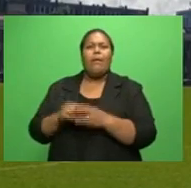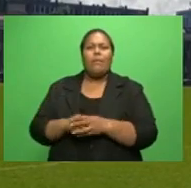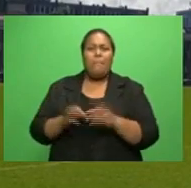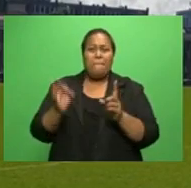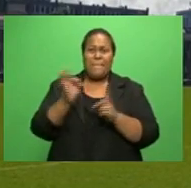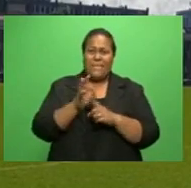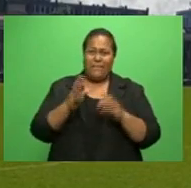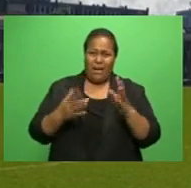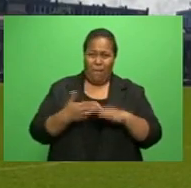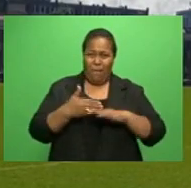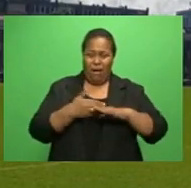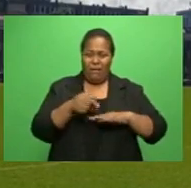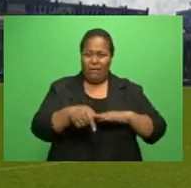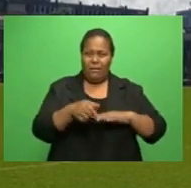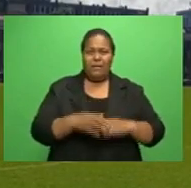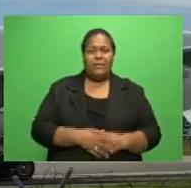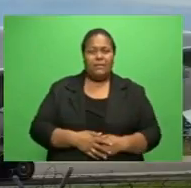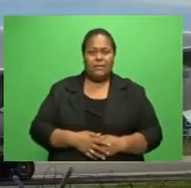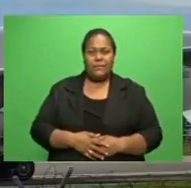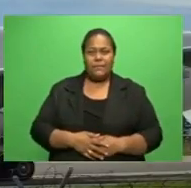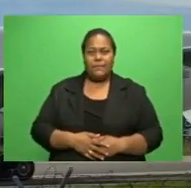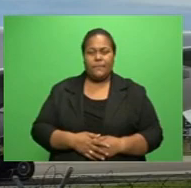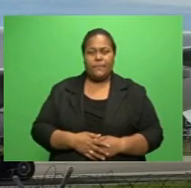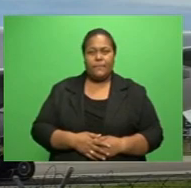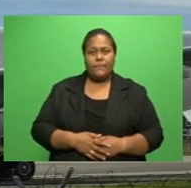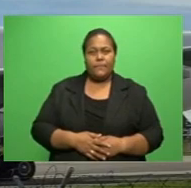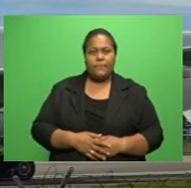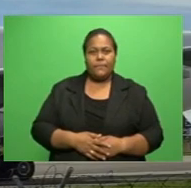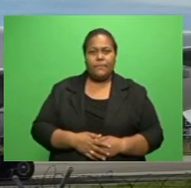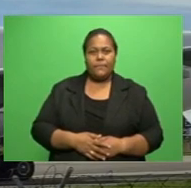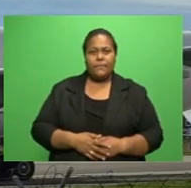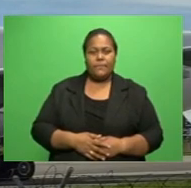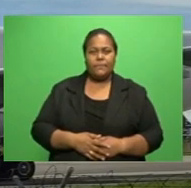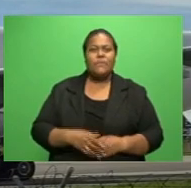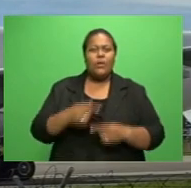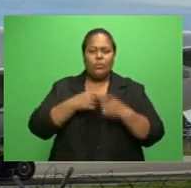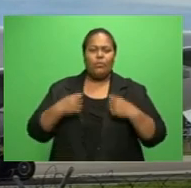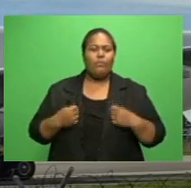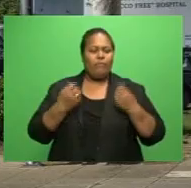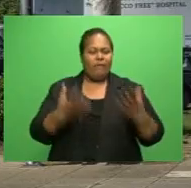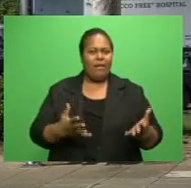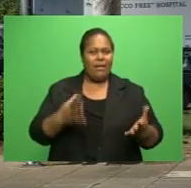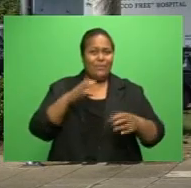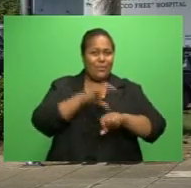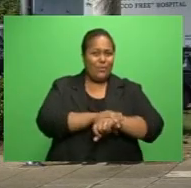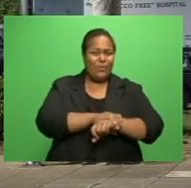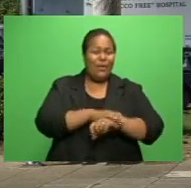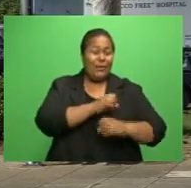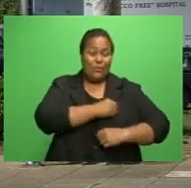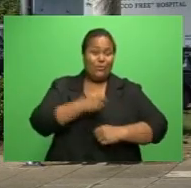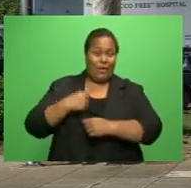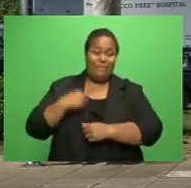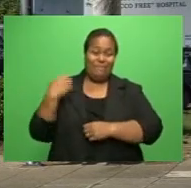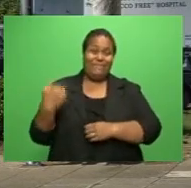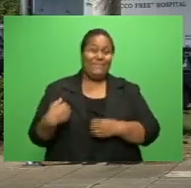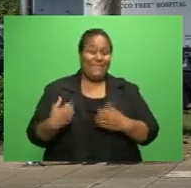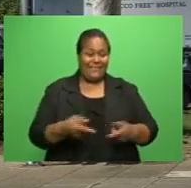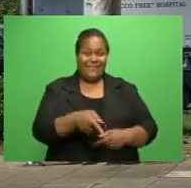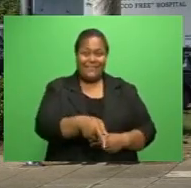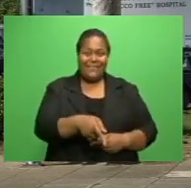We also provide the ARTMAP personnel there just for the quarantine time of